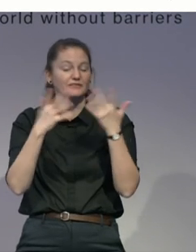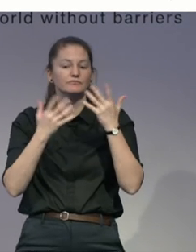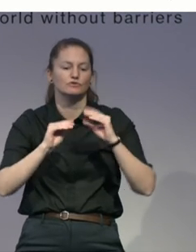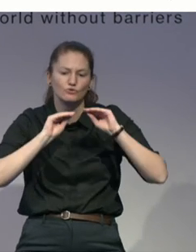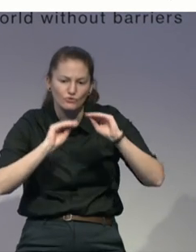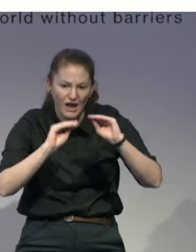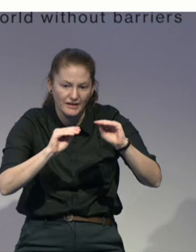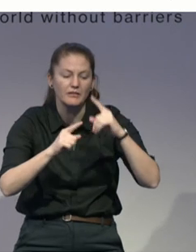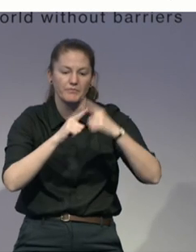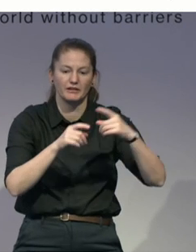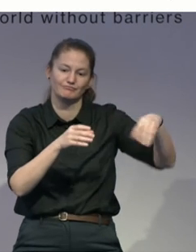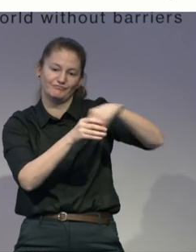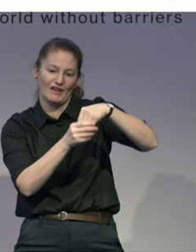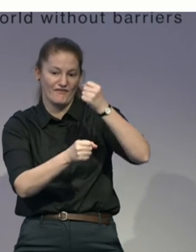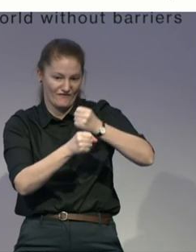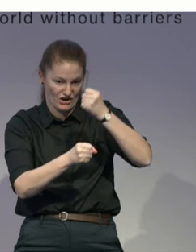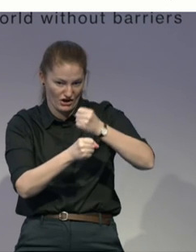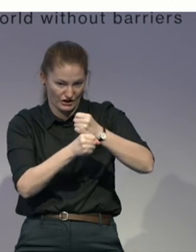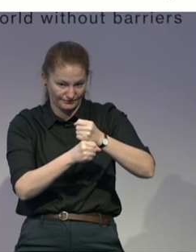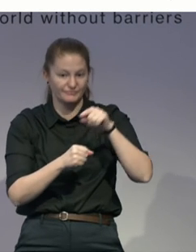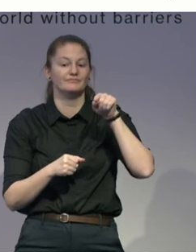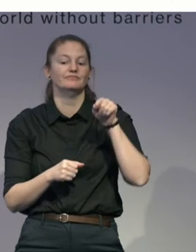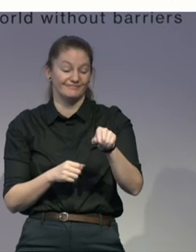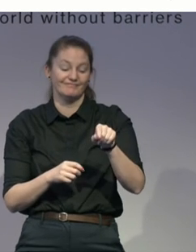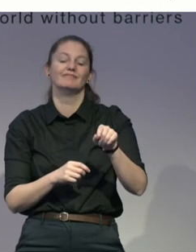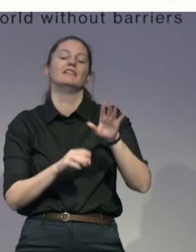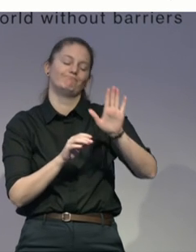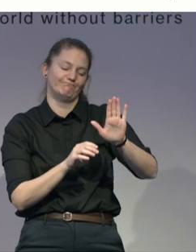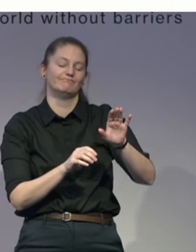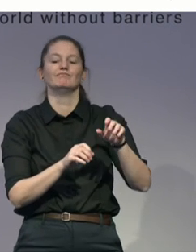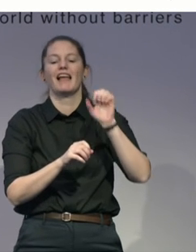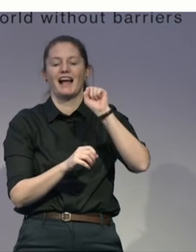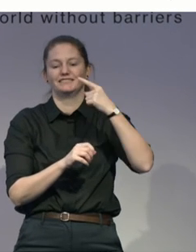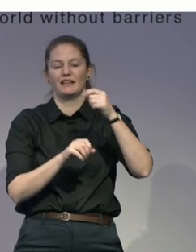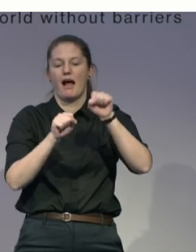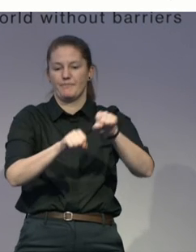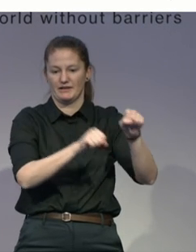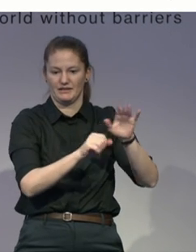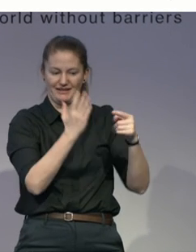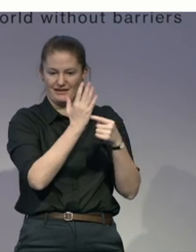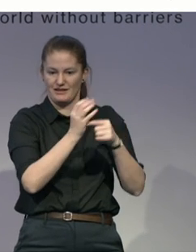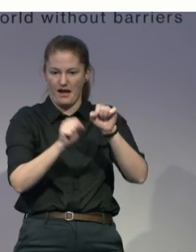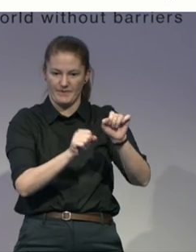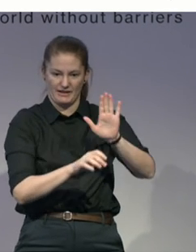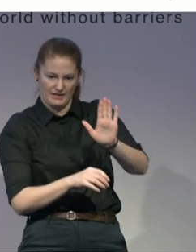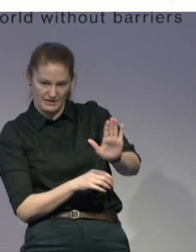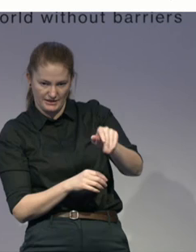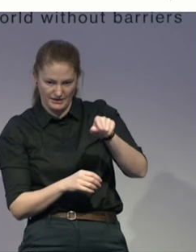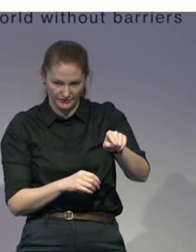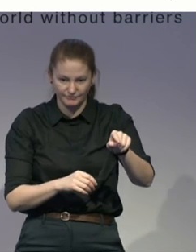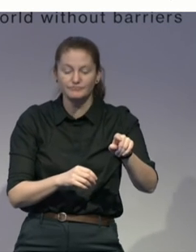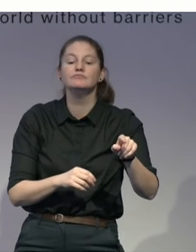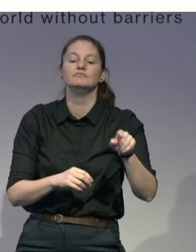and ABA. We work with both persons with disabilities as well as employers to create this ecosystem where